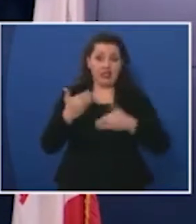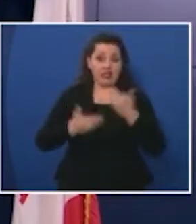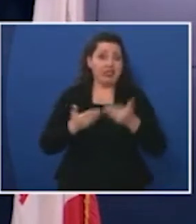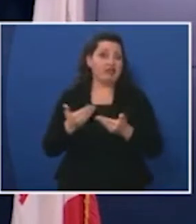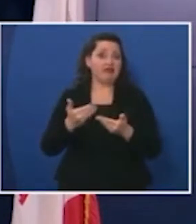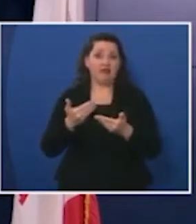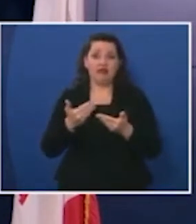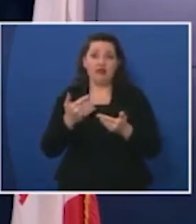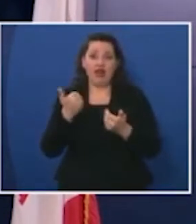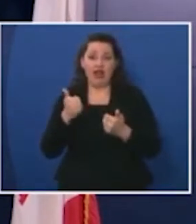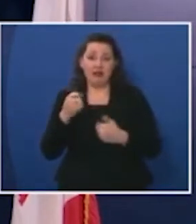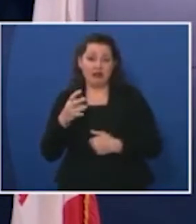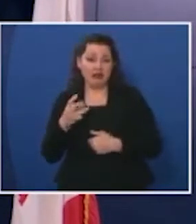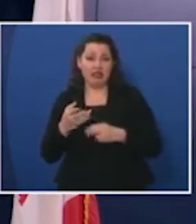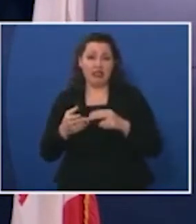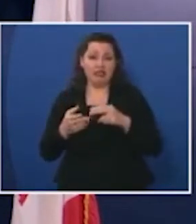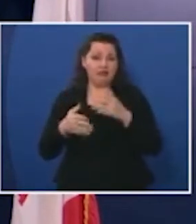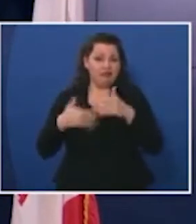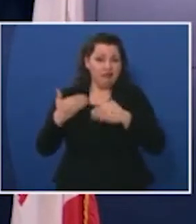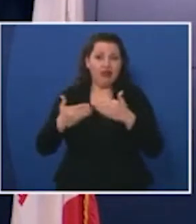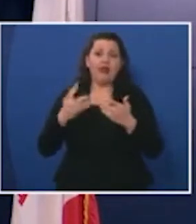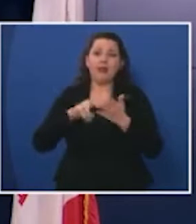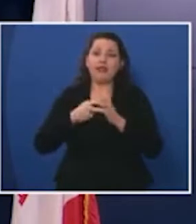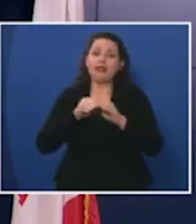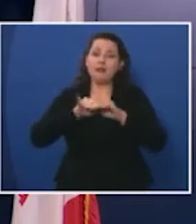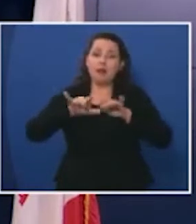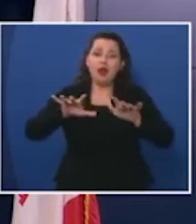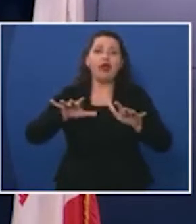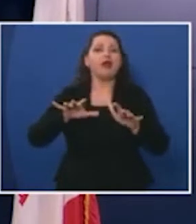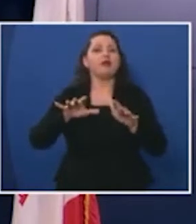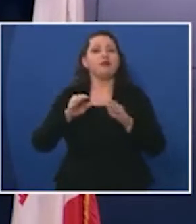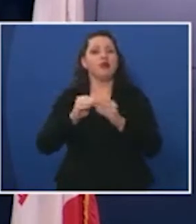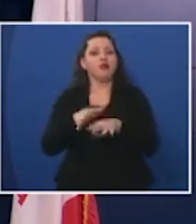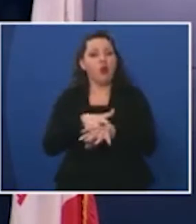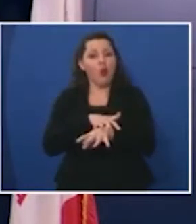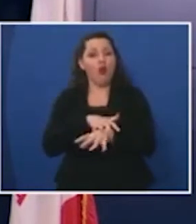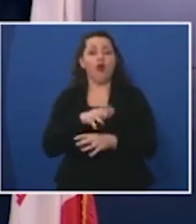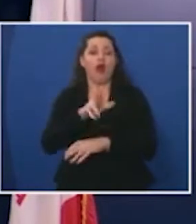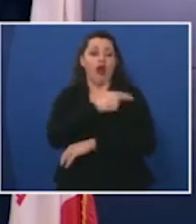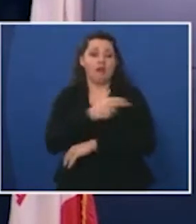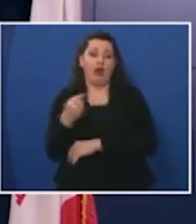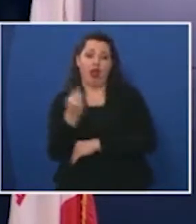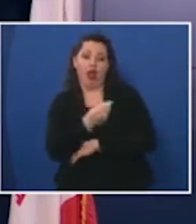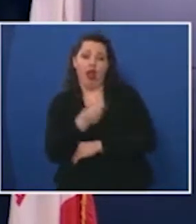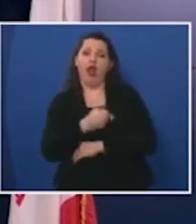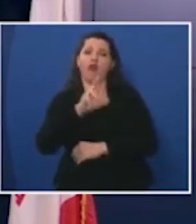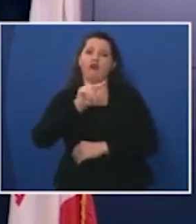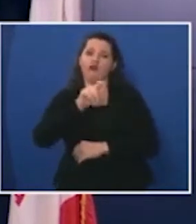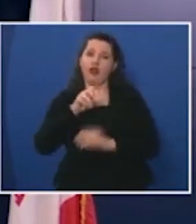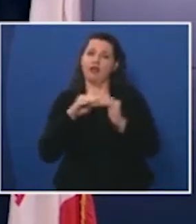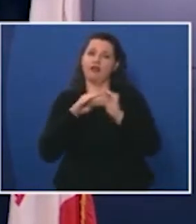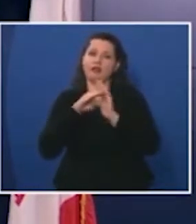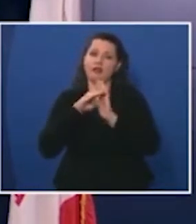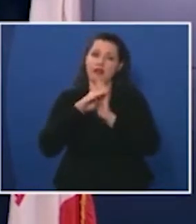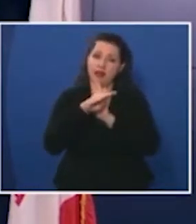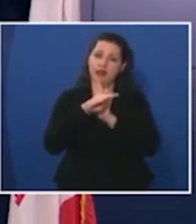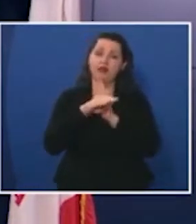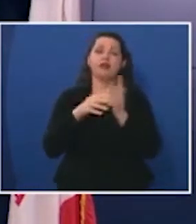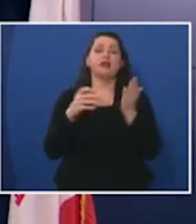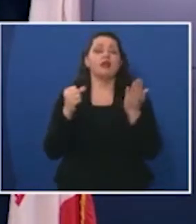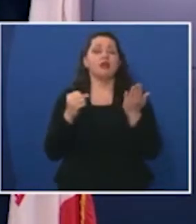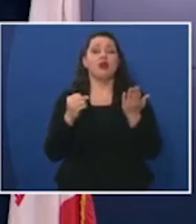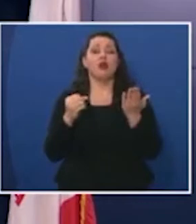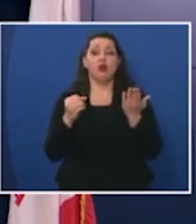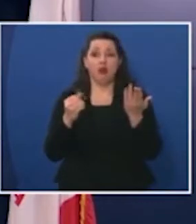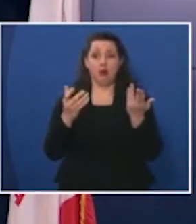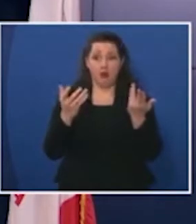17 right now which means that the spread is slowing our hospitalization rates are remaining stable and so as we in